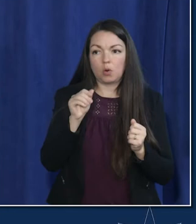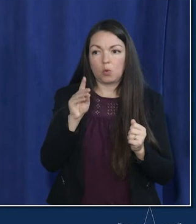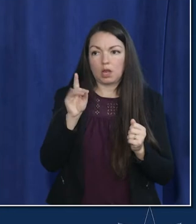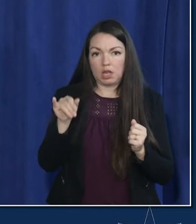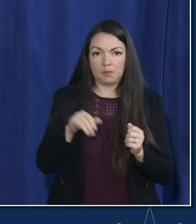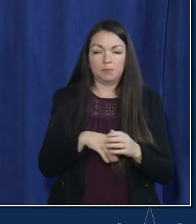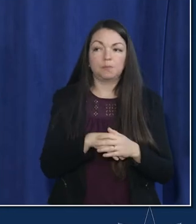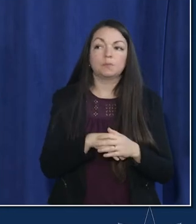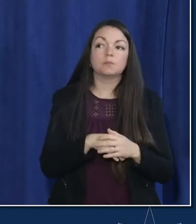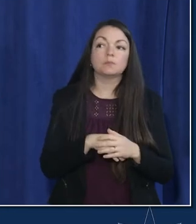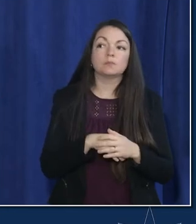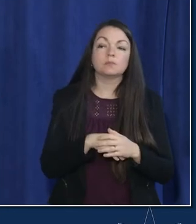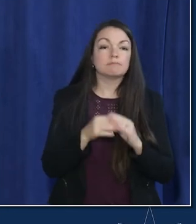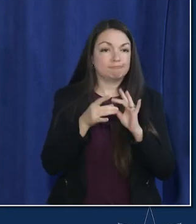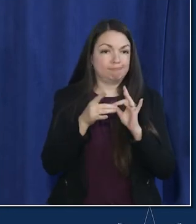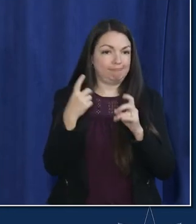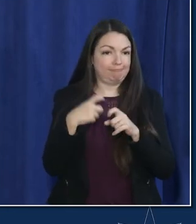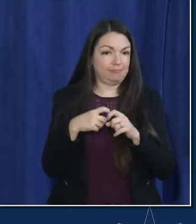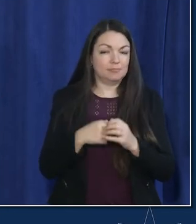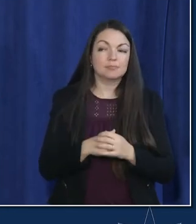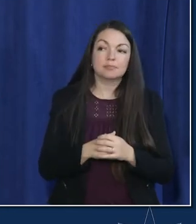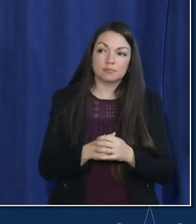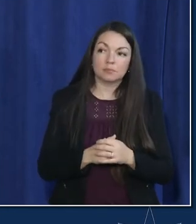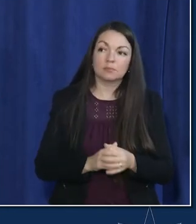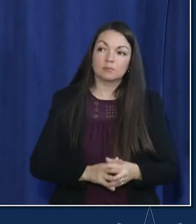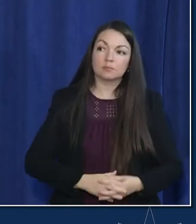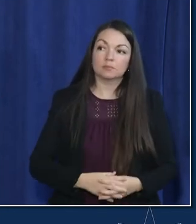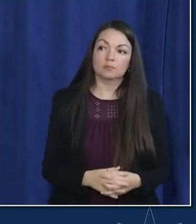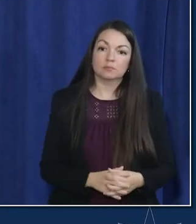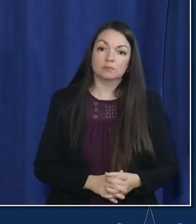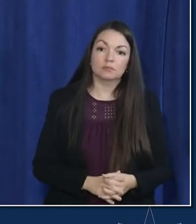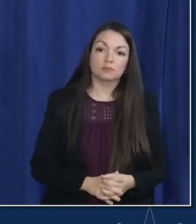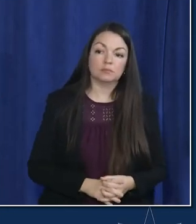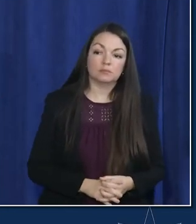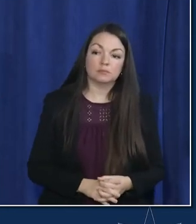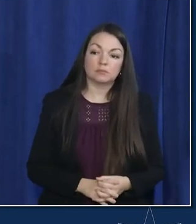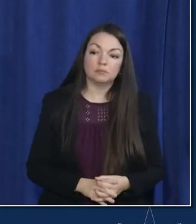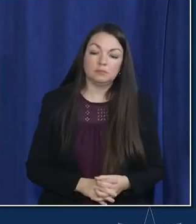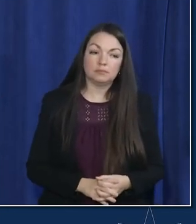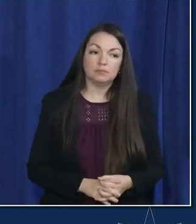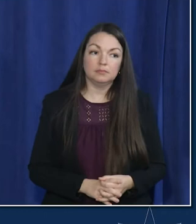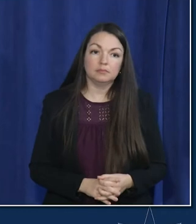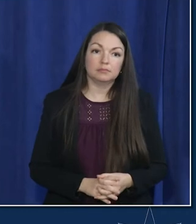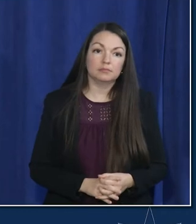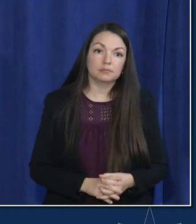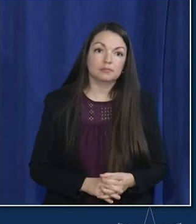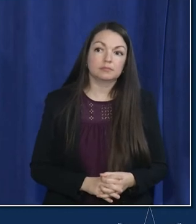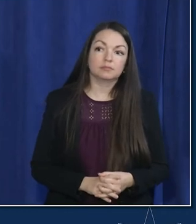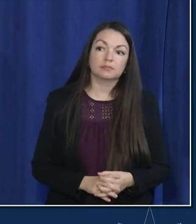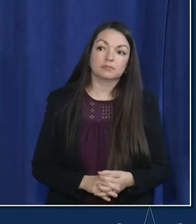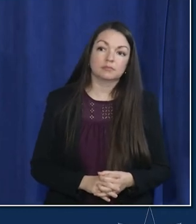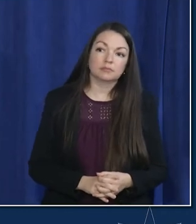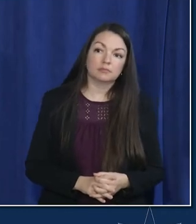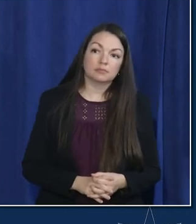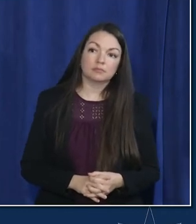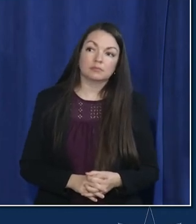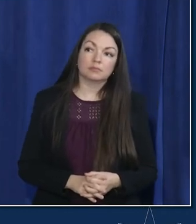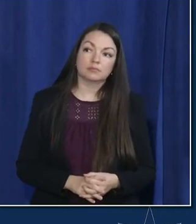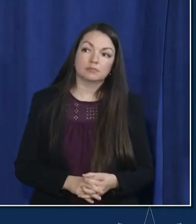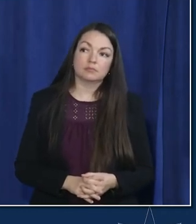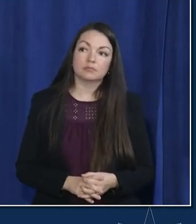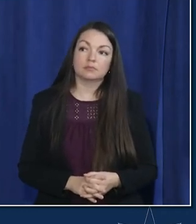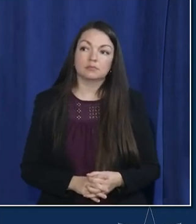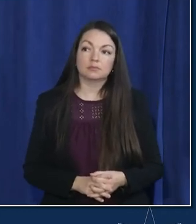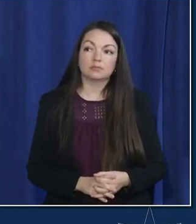but i mean is the la prunta is this decision is que vamos a hacer si tenemos que ir remote en una escuela o en un distrito